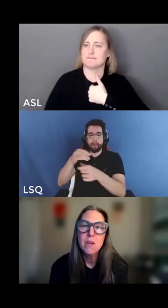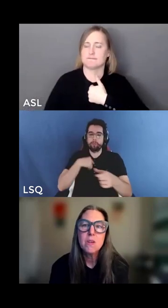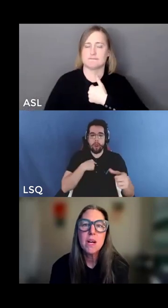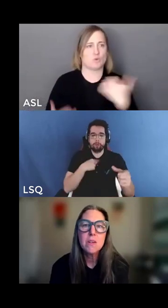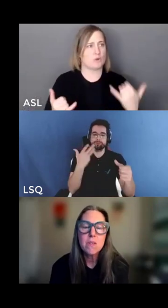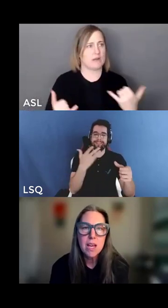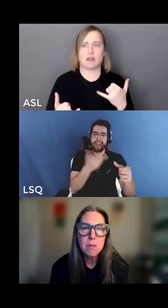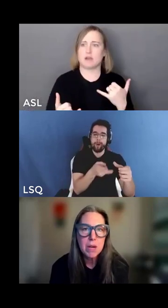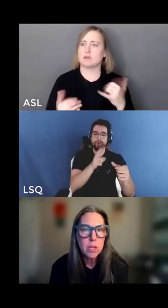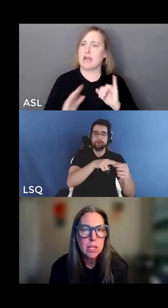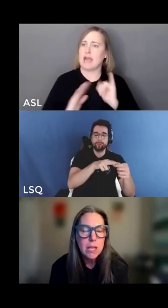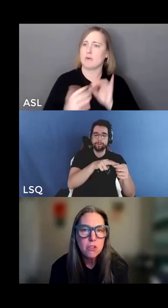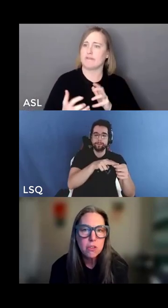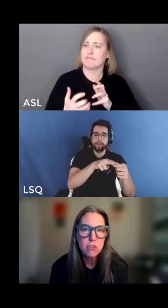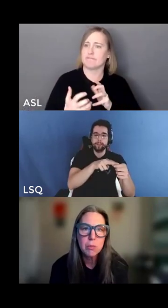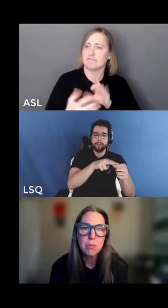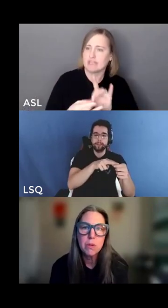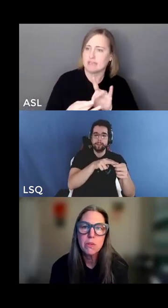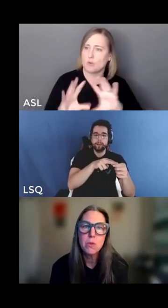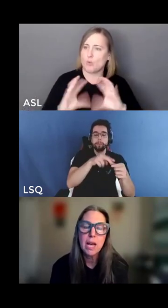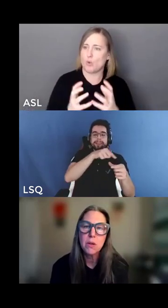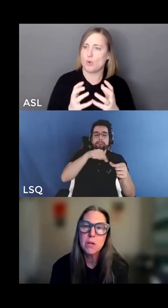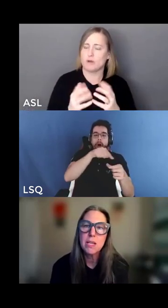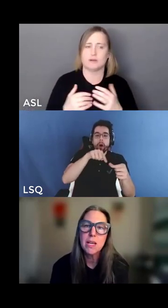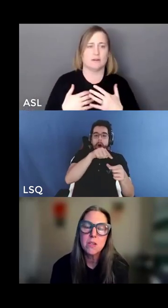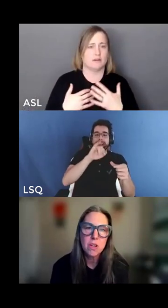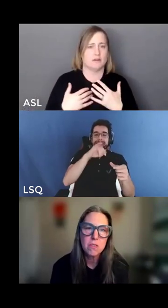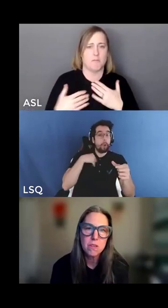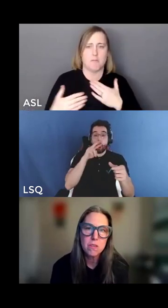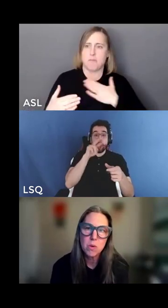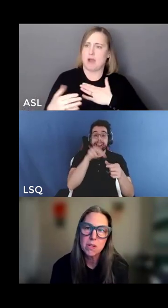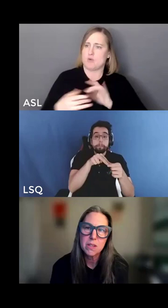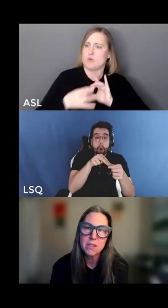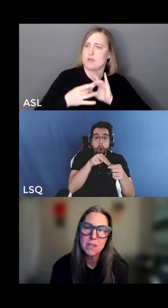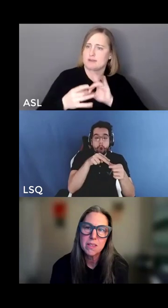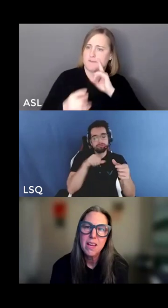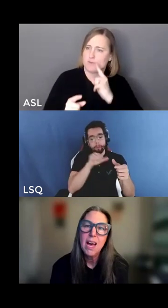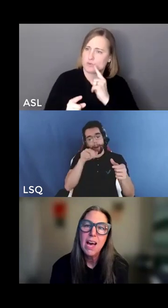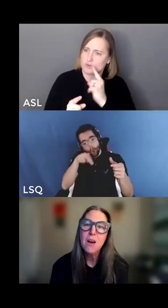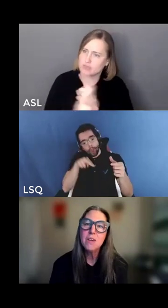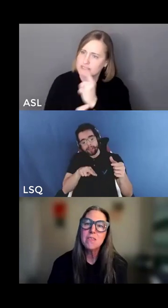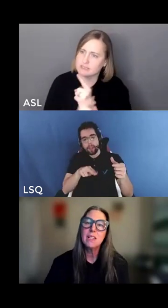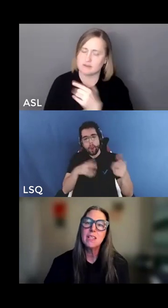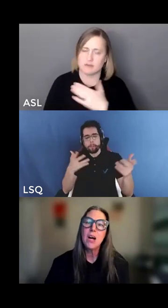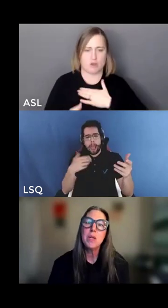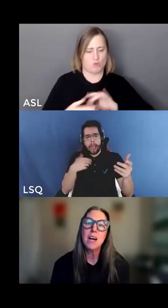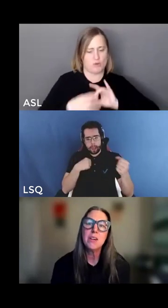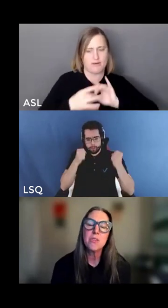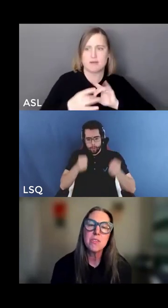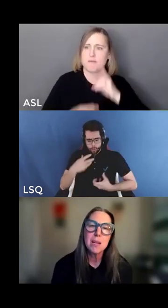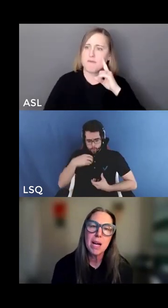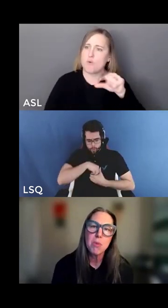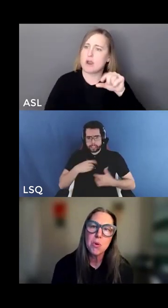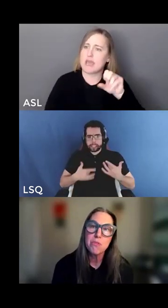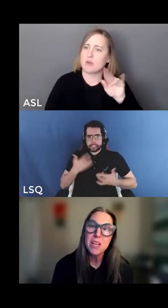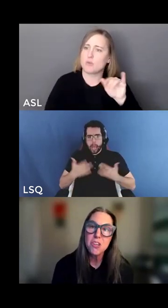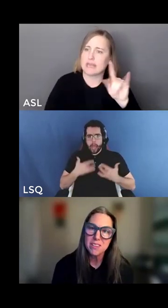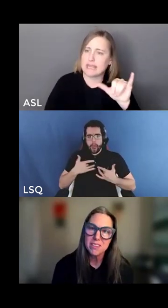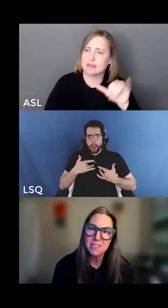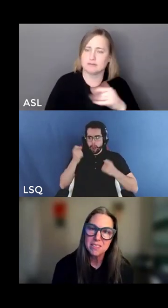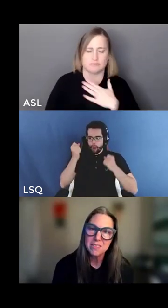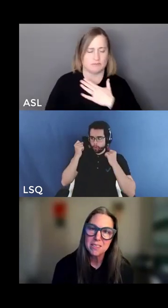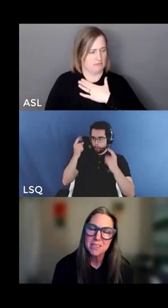to understand my relationship to equity and justice work how does it allow me to understand my